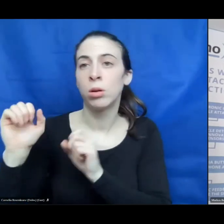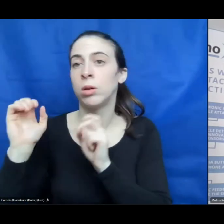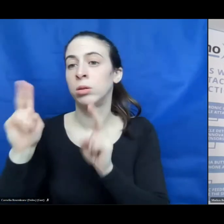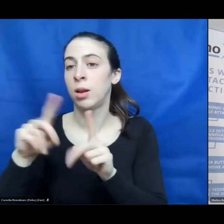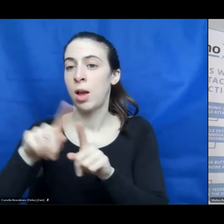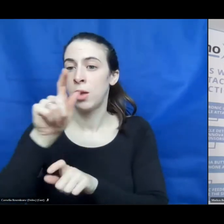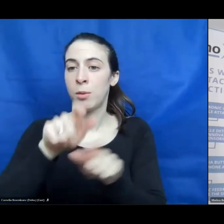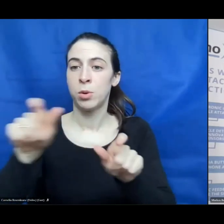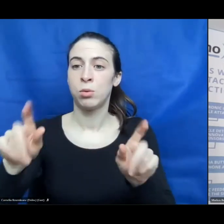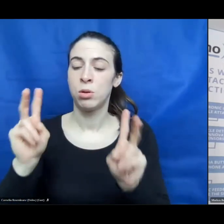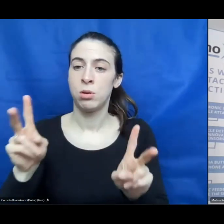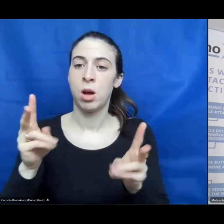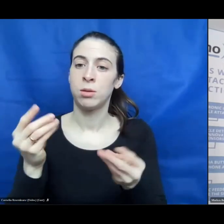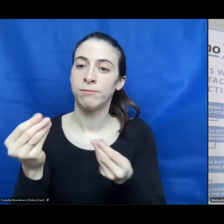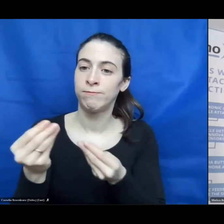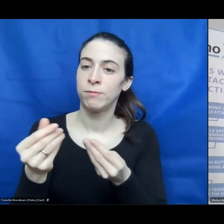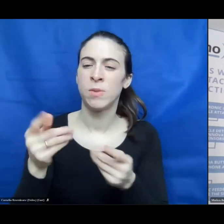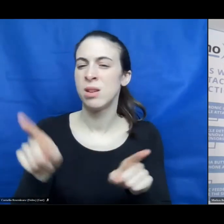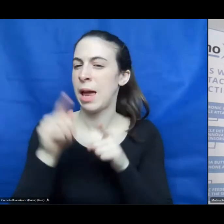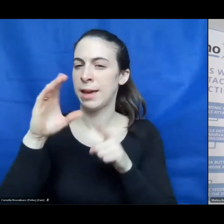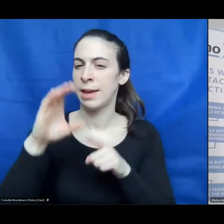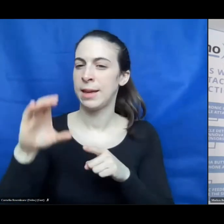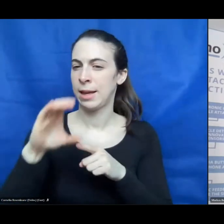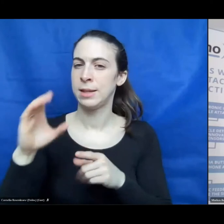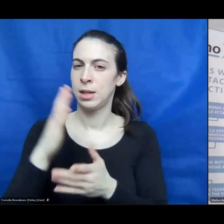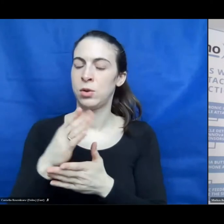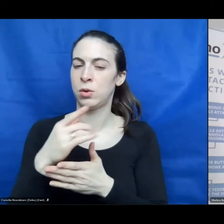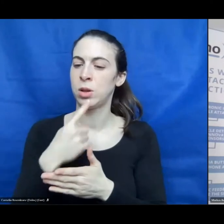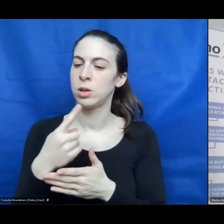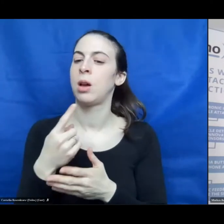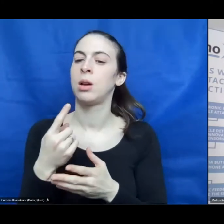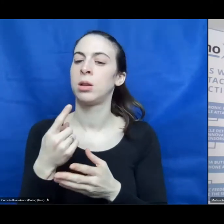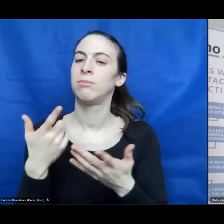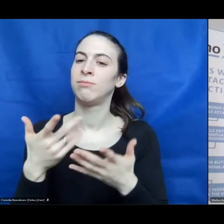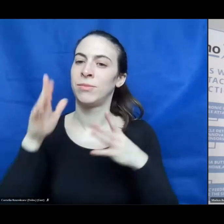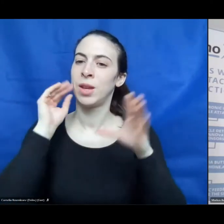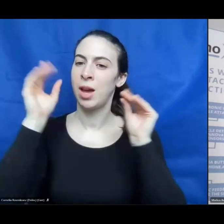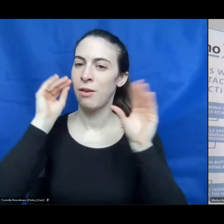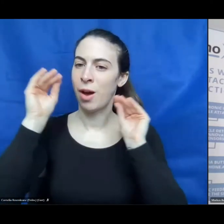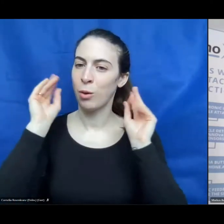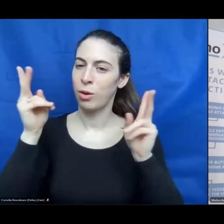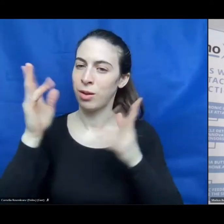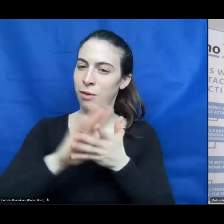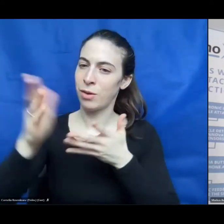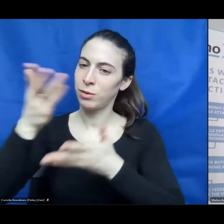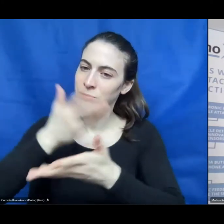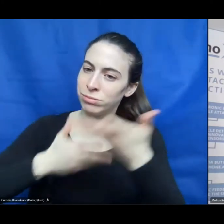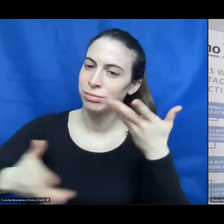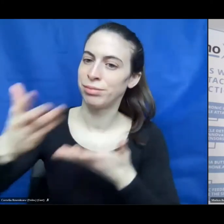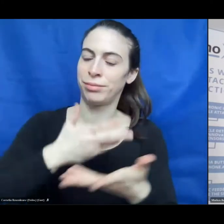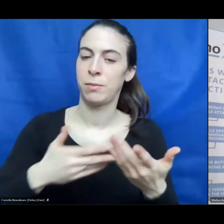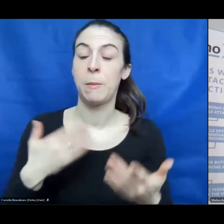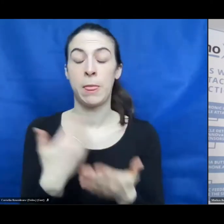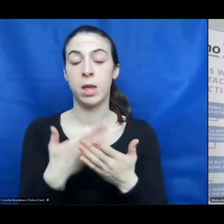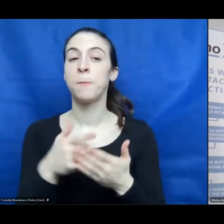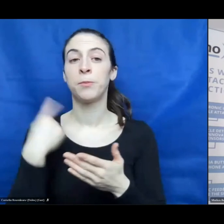members, just what Christian said, to get this experience out of the others. So, we think there should be